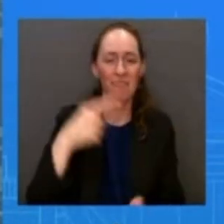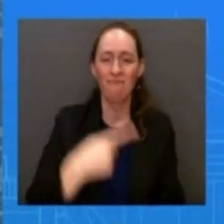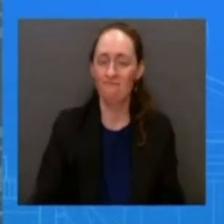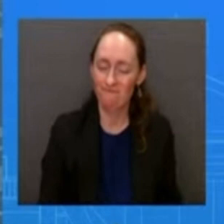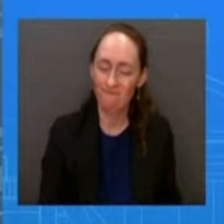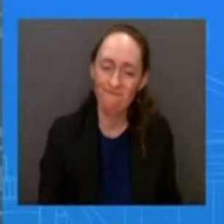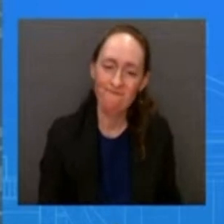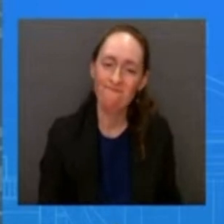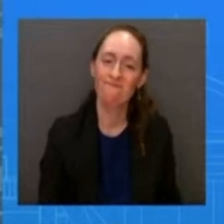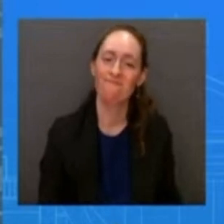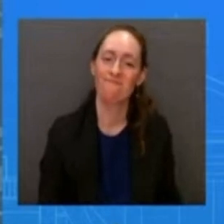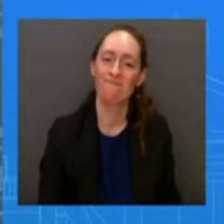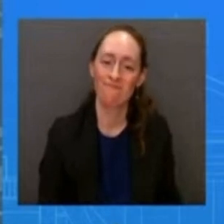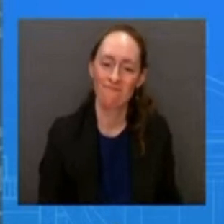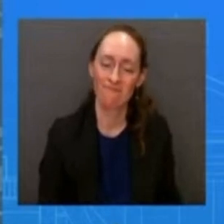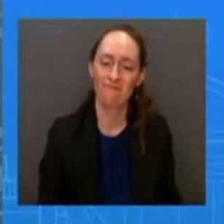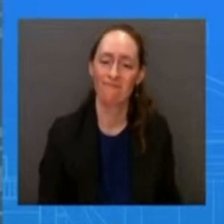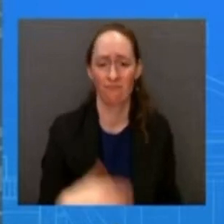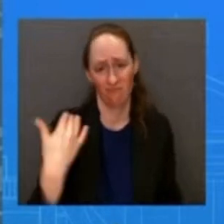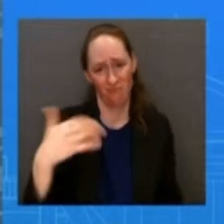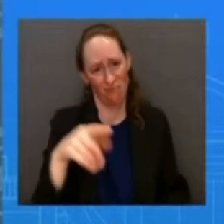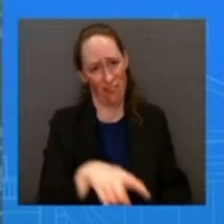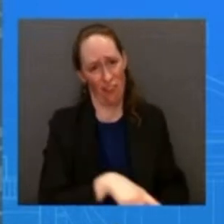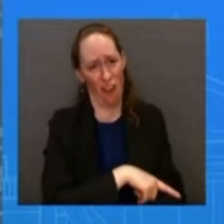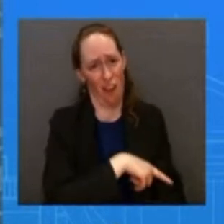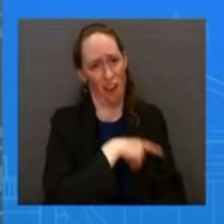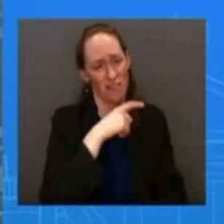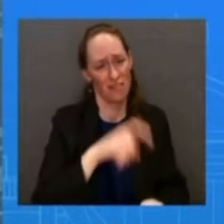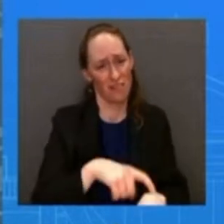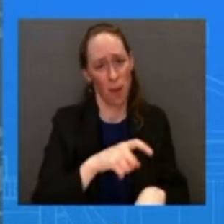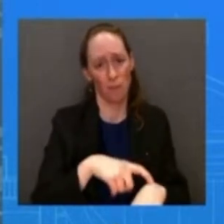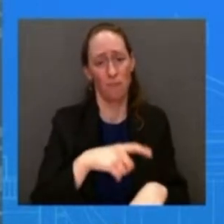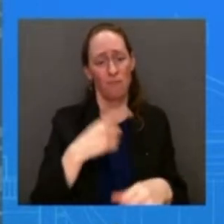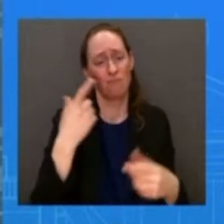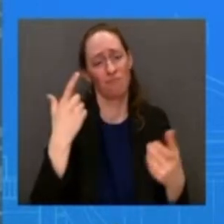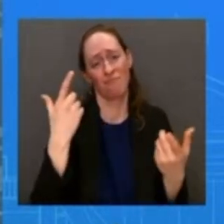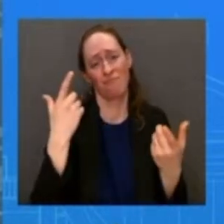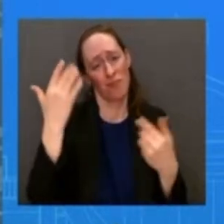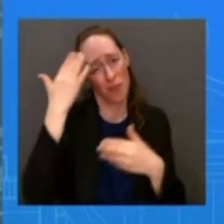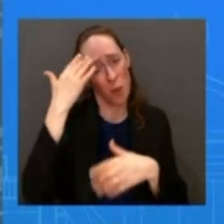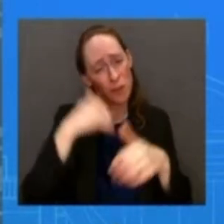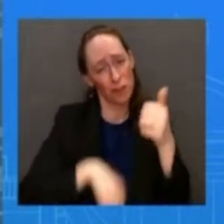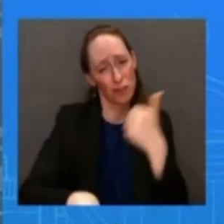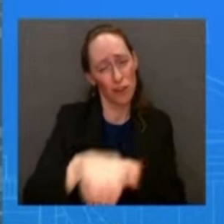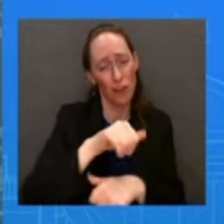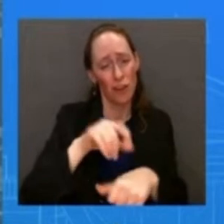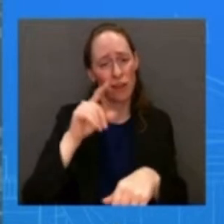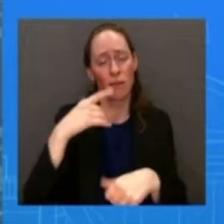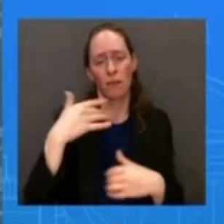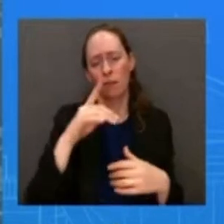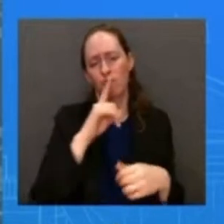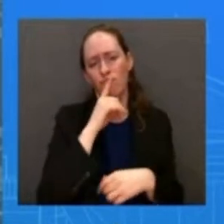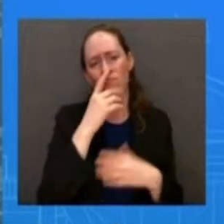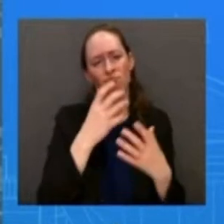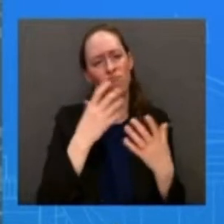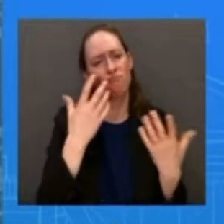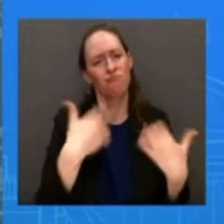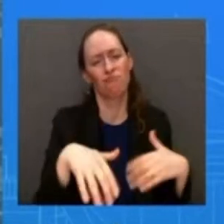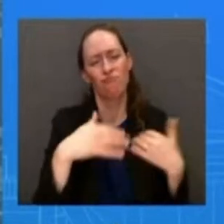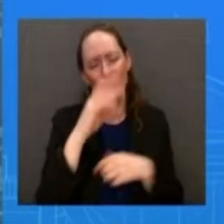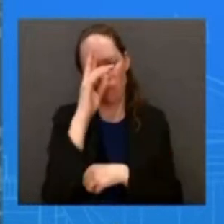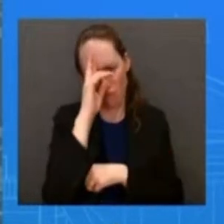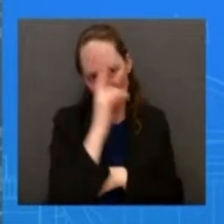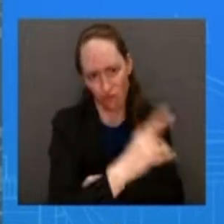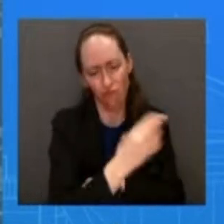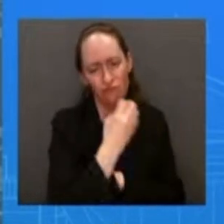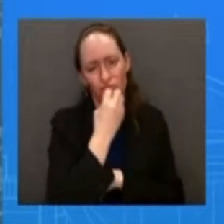friend and he deeply respects uh all of the collaboration that they have been able to do on historic legislations over the years uh